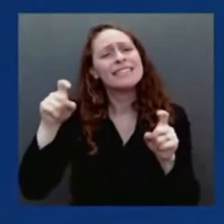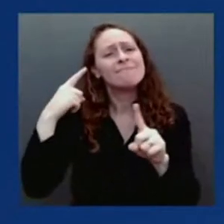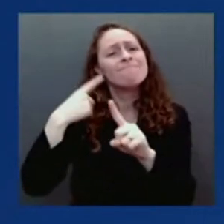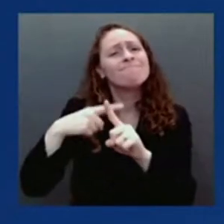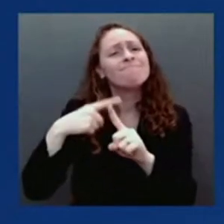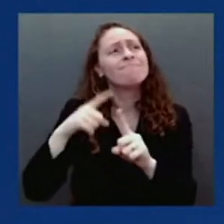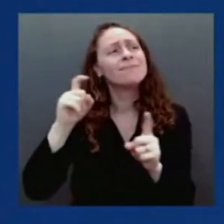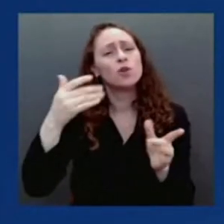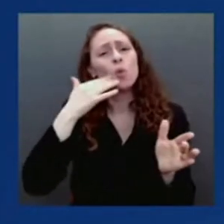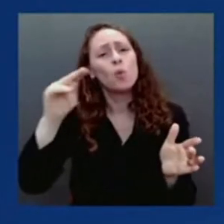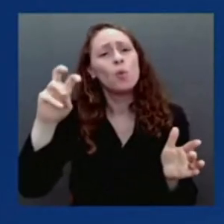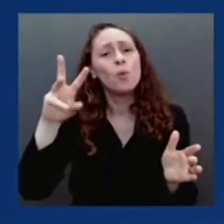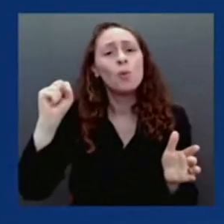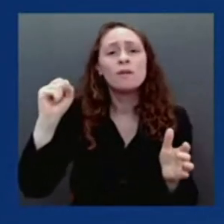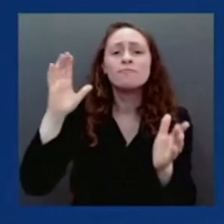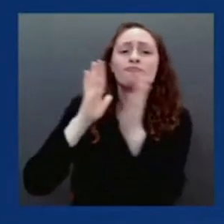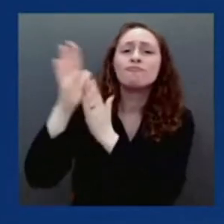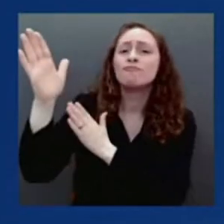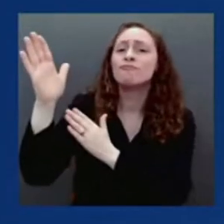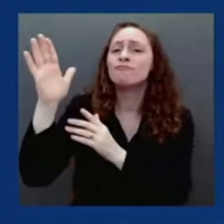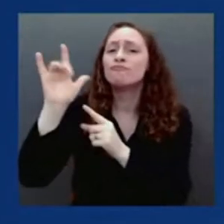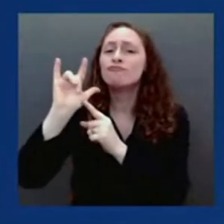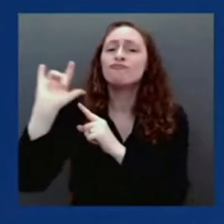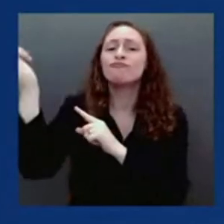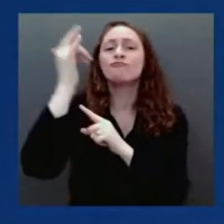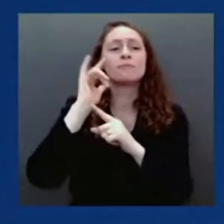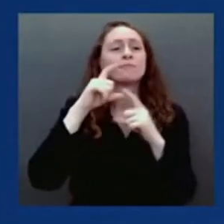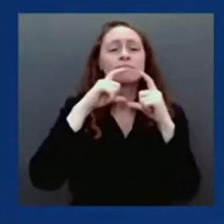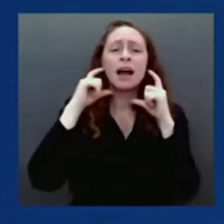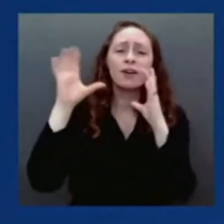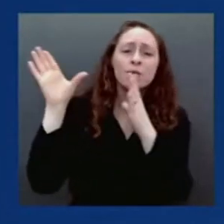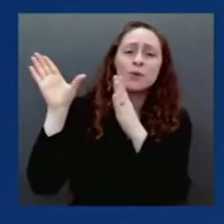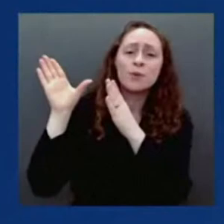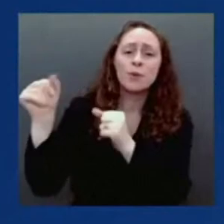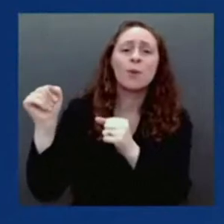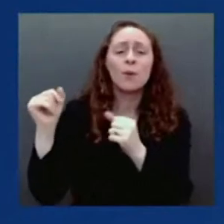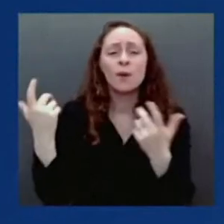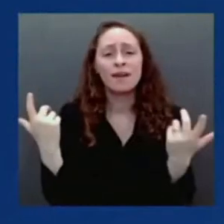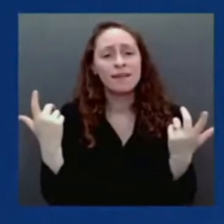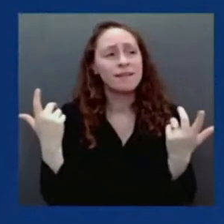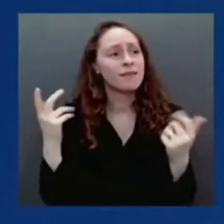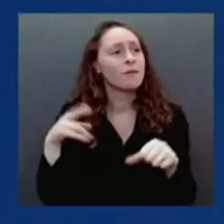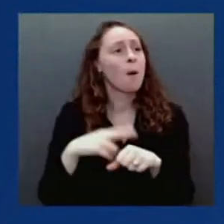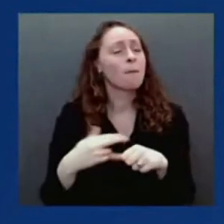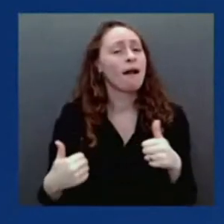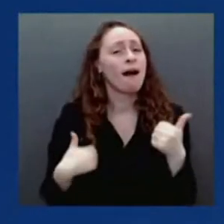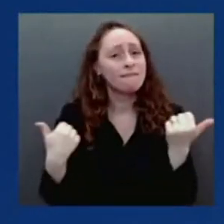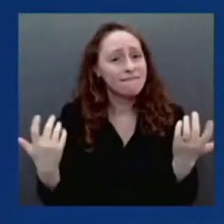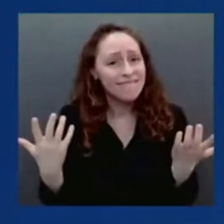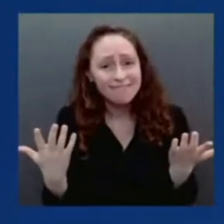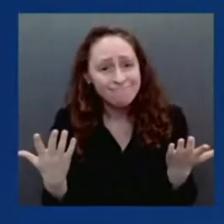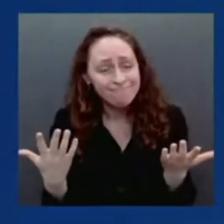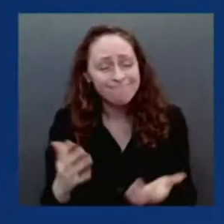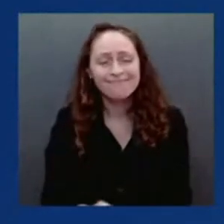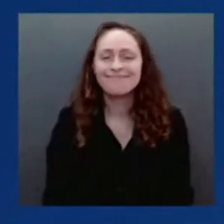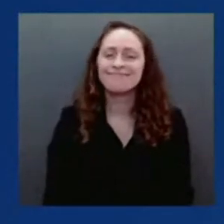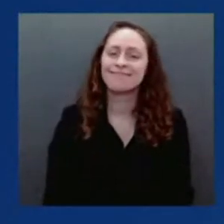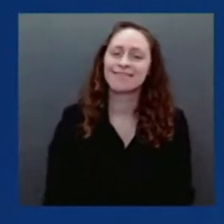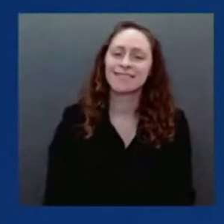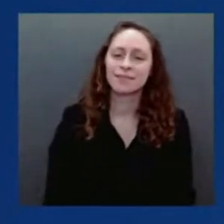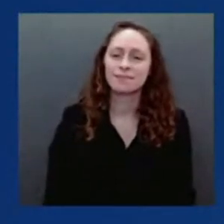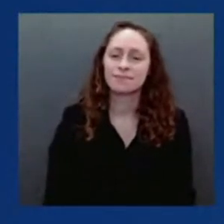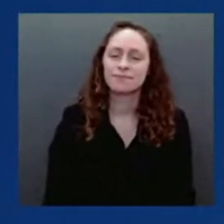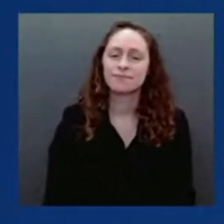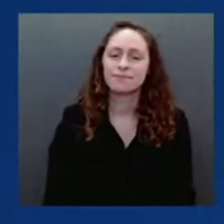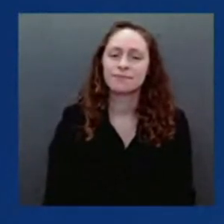normal lives and normalcy? Dr. Fauci. Yeah, well, Zeke, there's we tend to explain it in the terms of